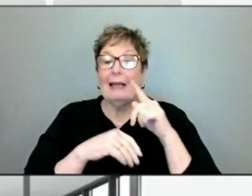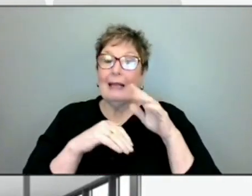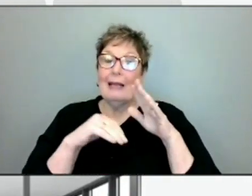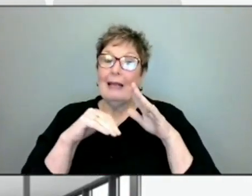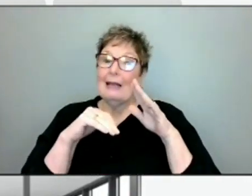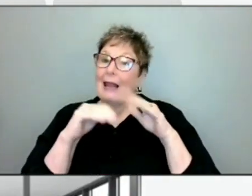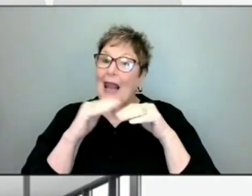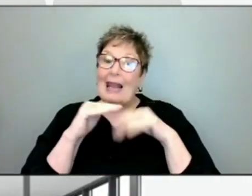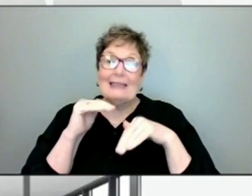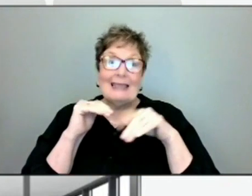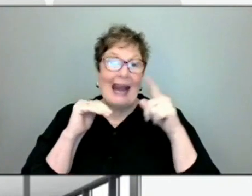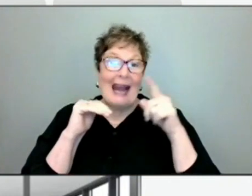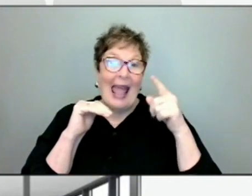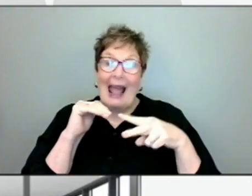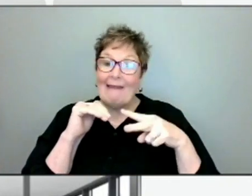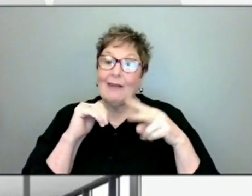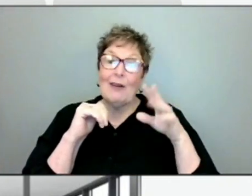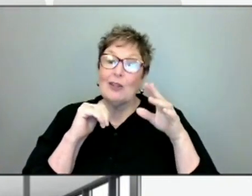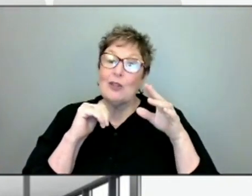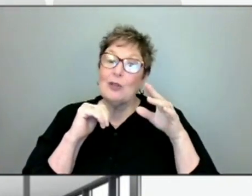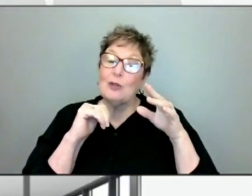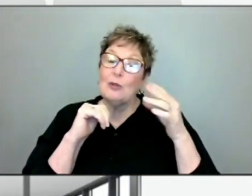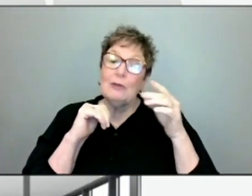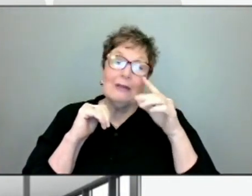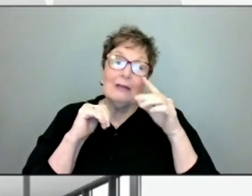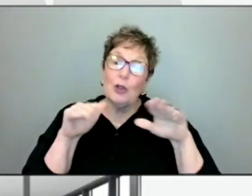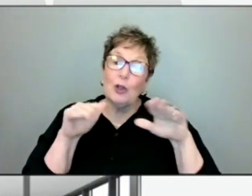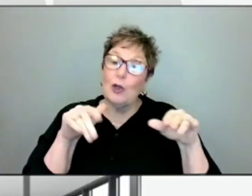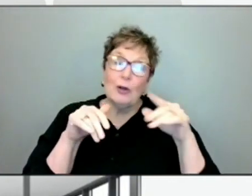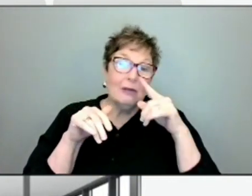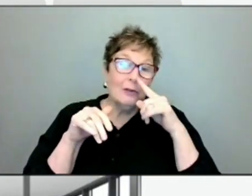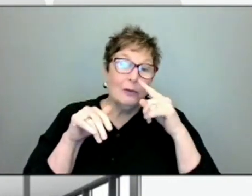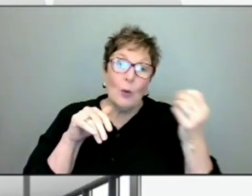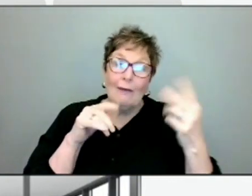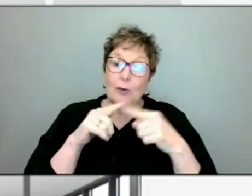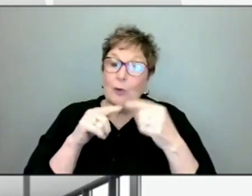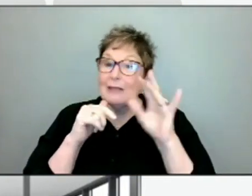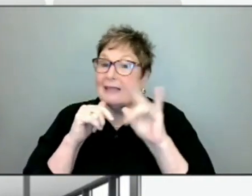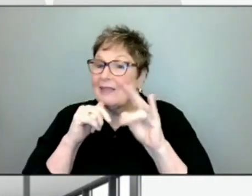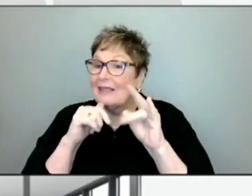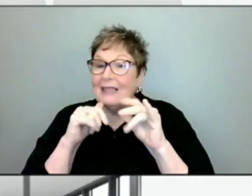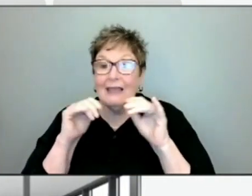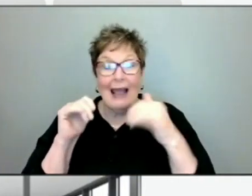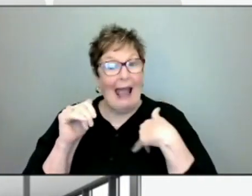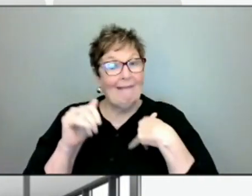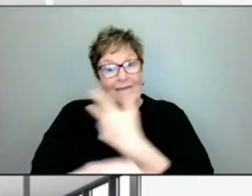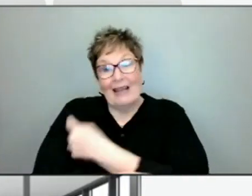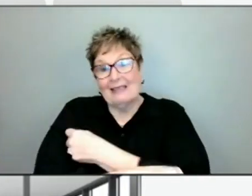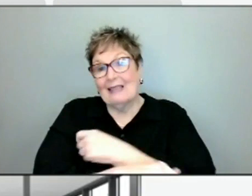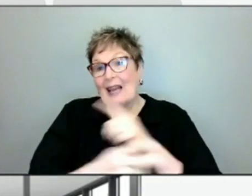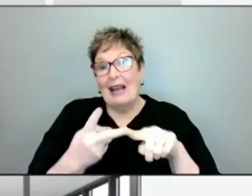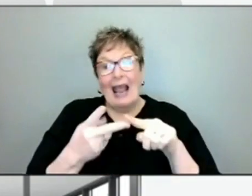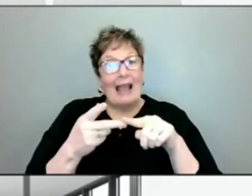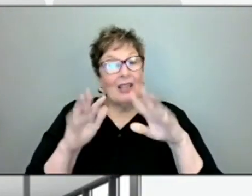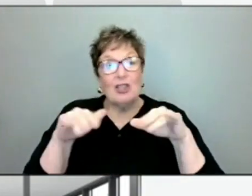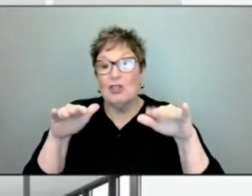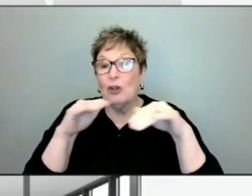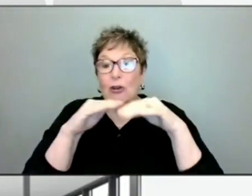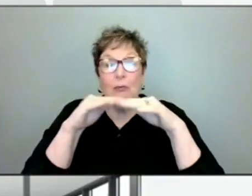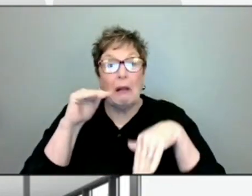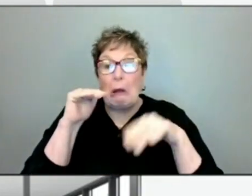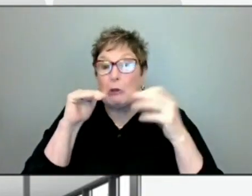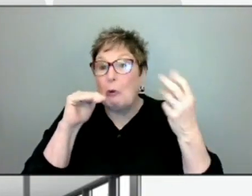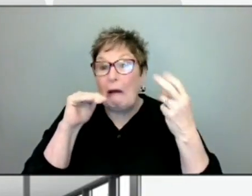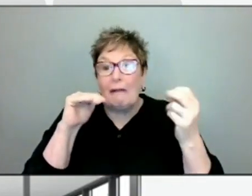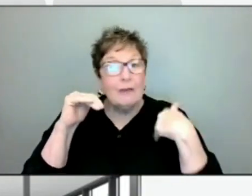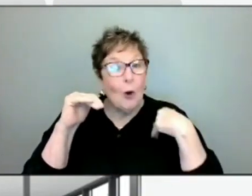17 year olds are vaccinated and our younger children are not vaccinated at all. And they're at risk on an ongoing basis because